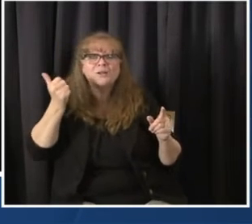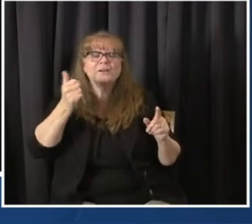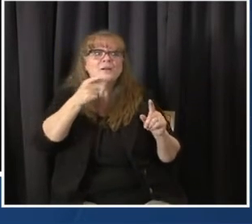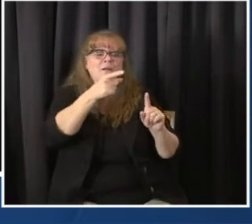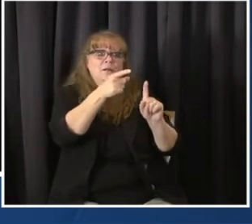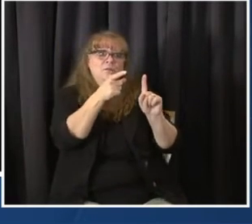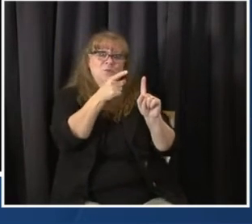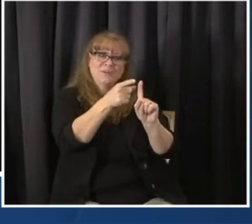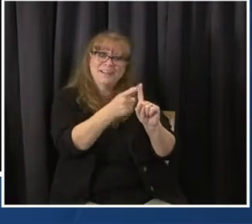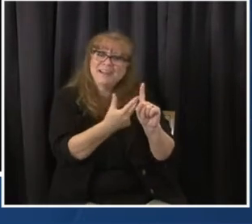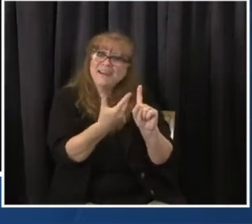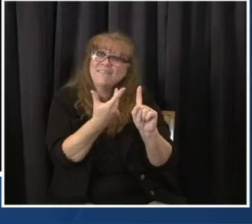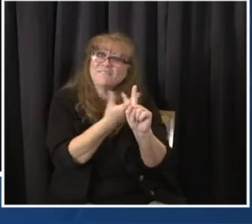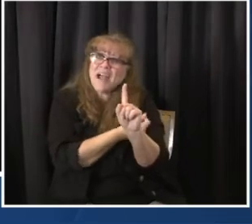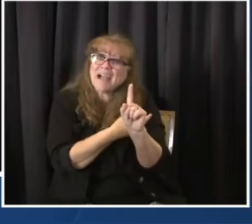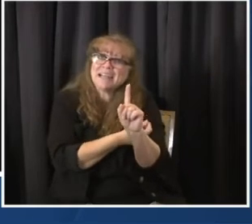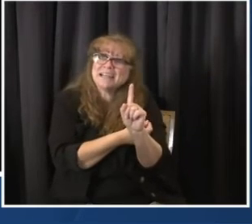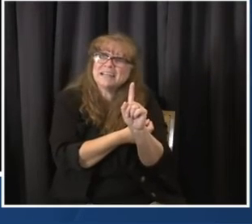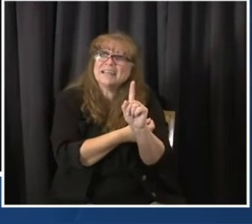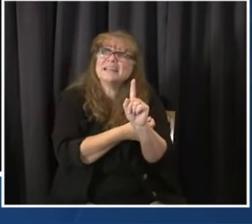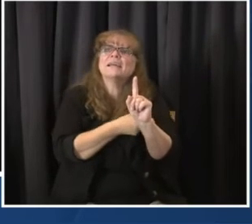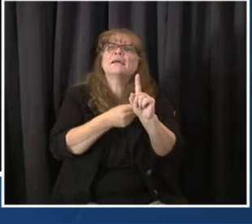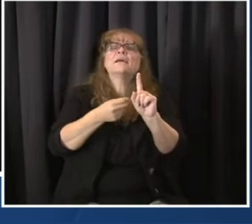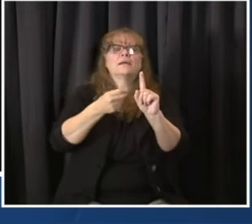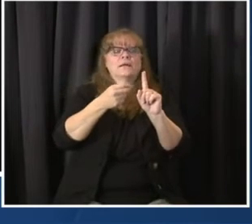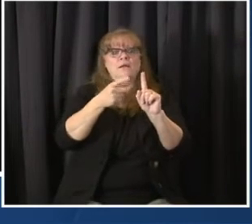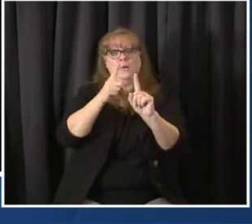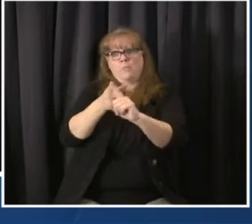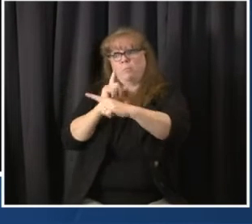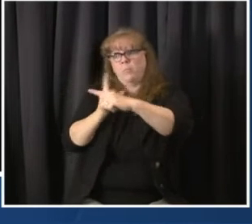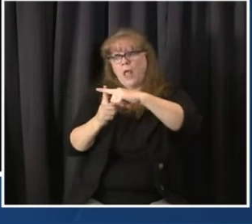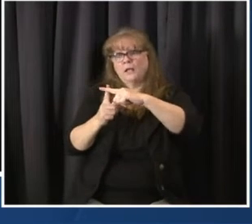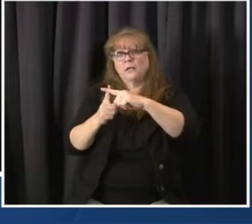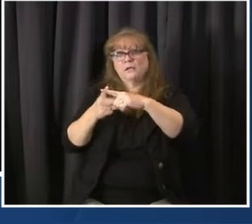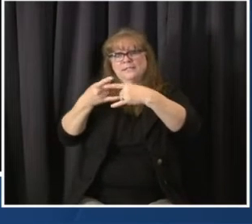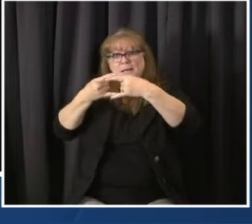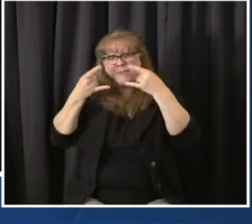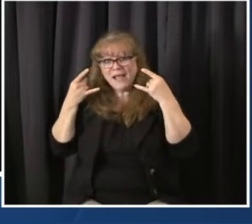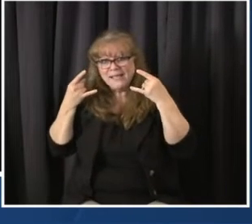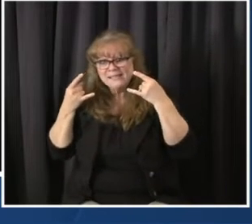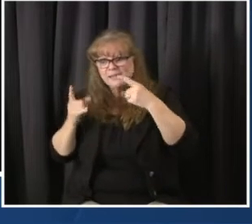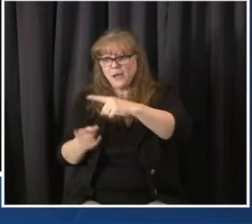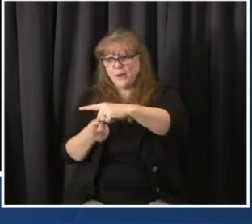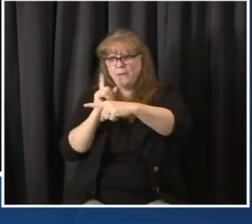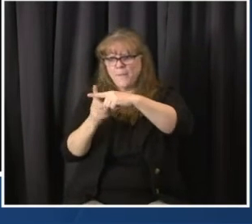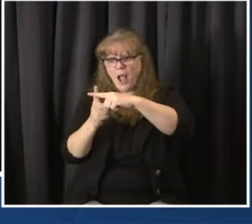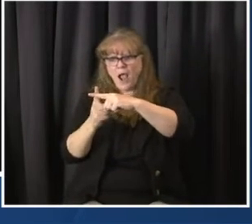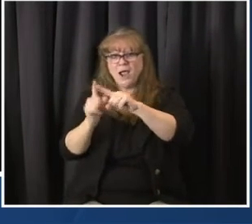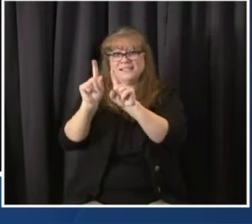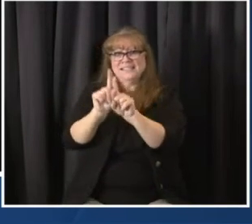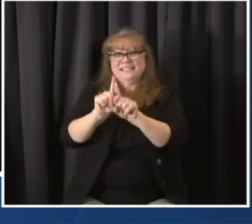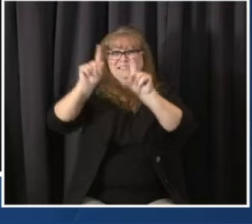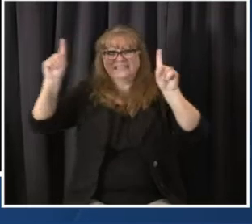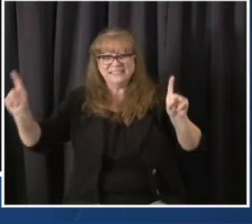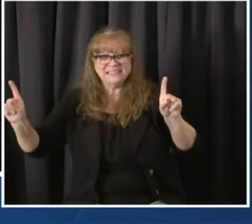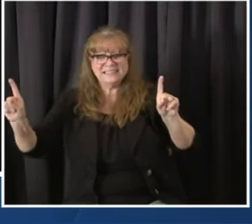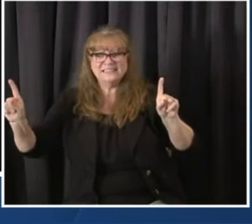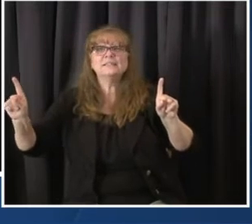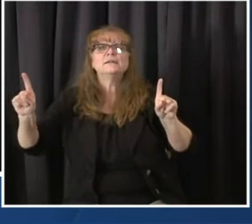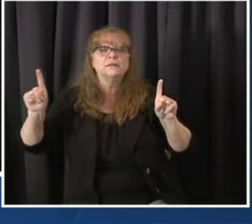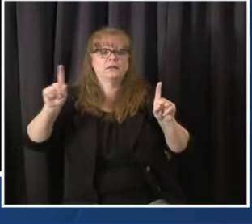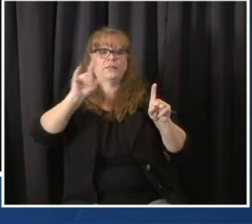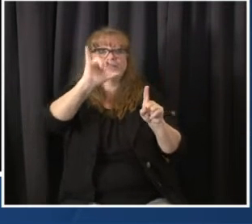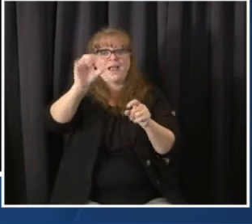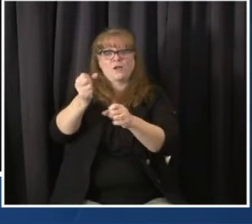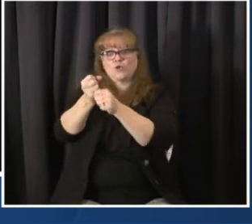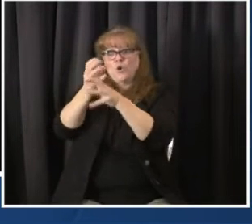measures, mask wearing, might have on the pandemic in the next couple of months. And so, this figure is specifically showing you, on the